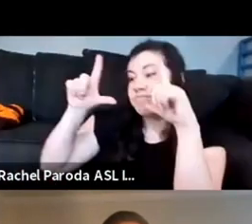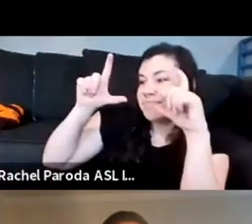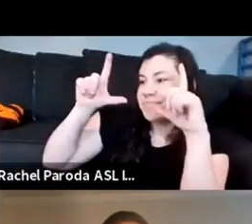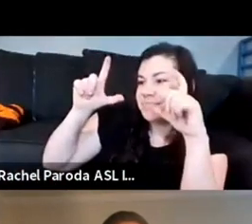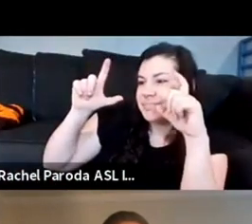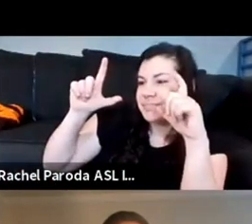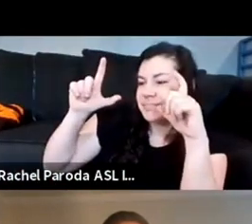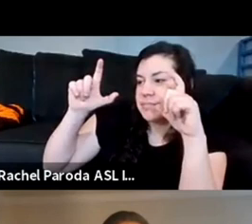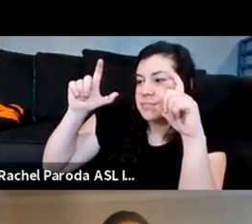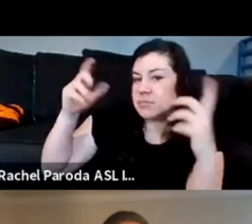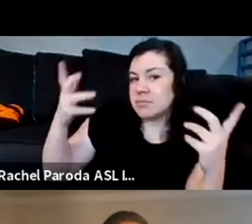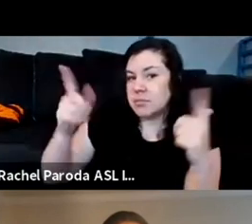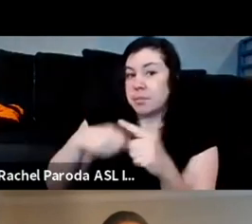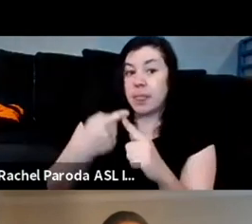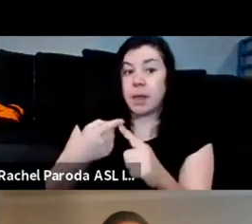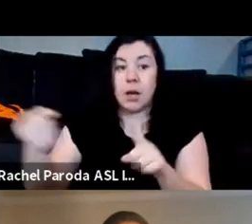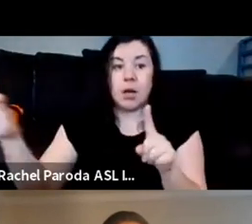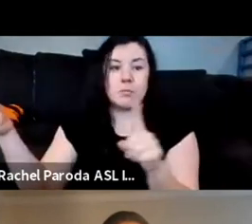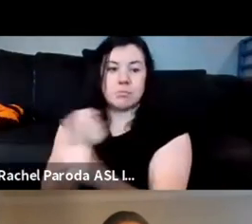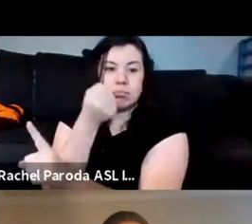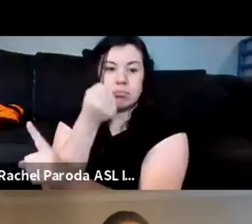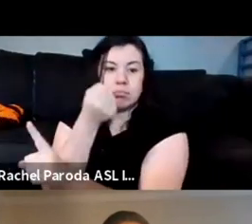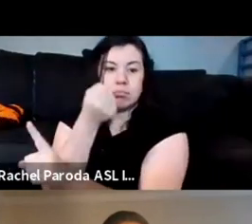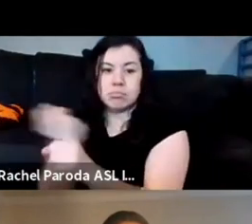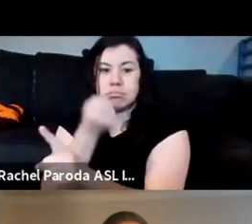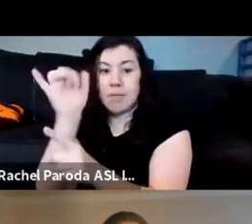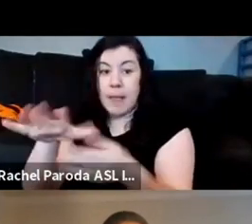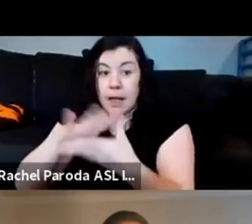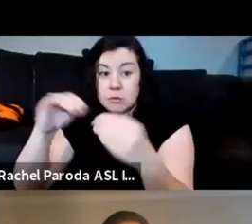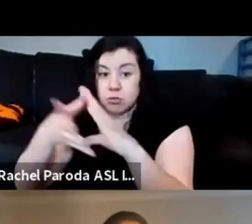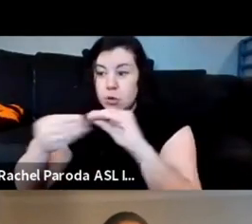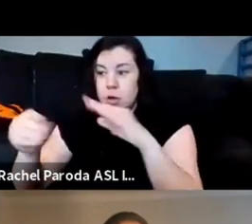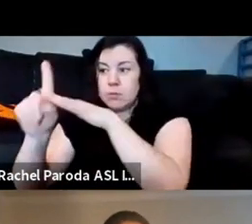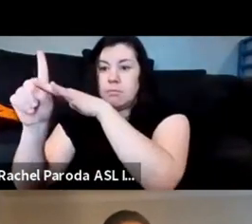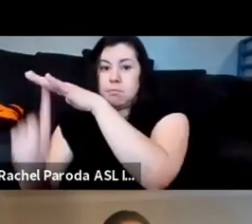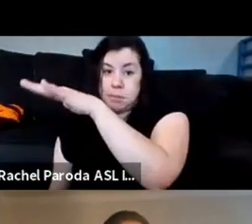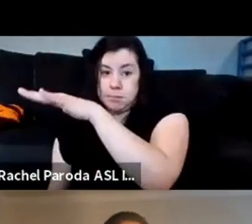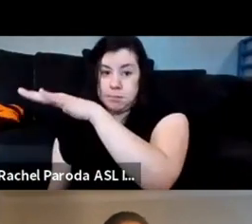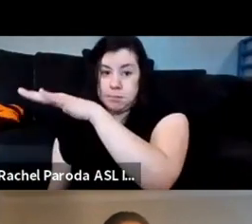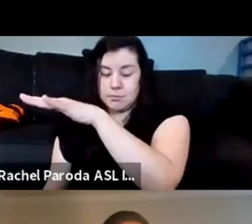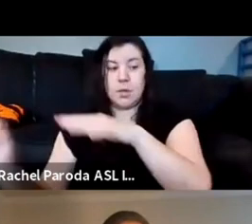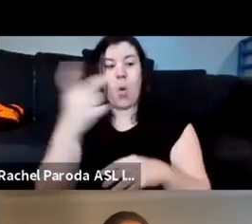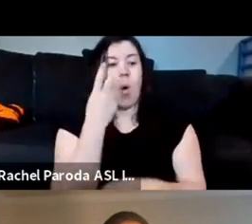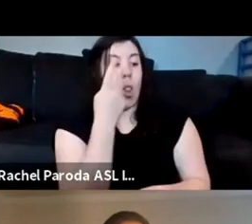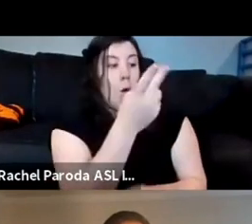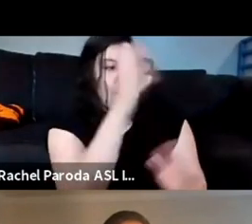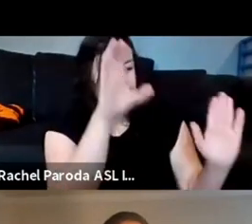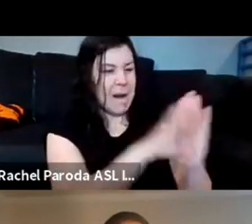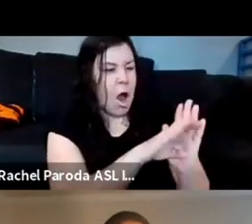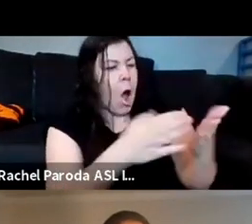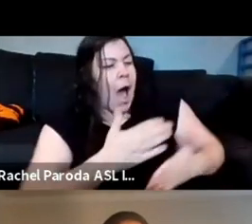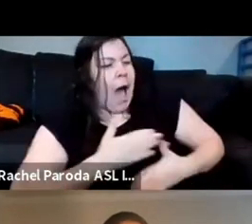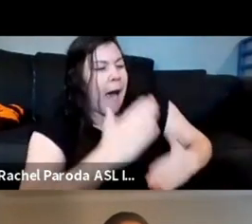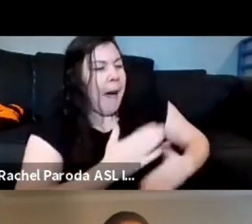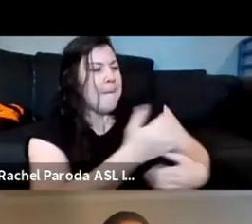the abuse he suffered is totally lost right and that image becomes the image that's repeatedly used of him so